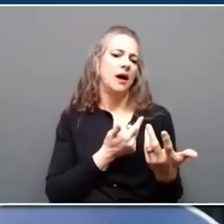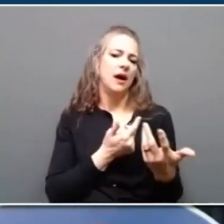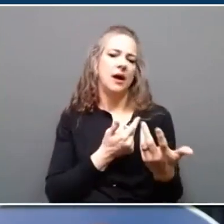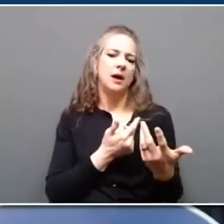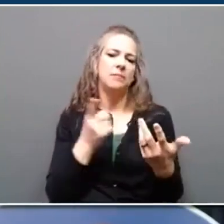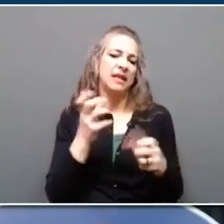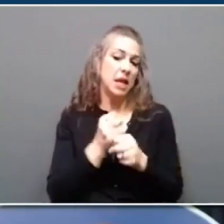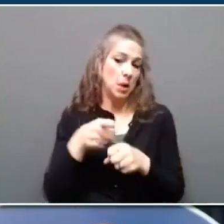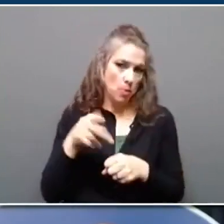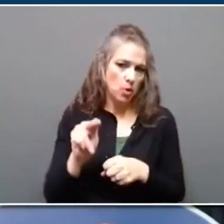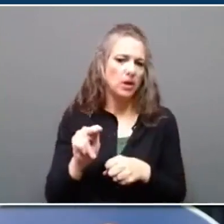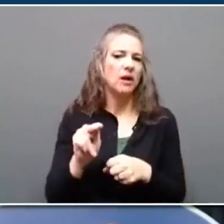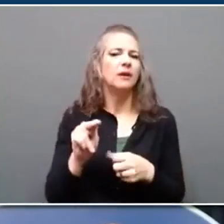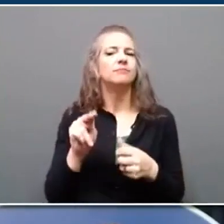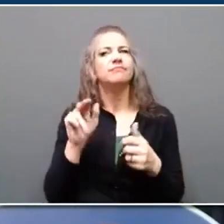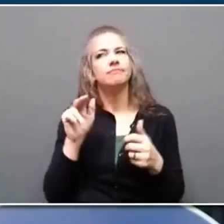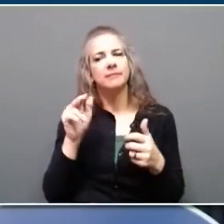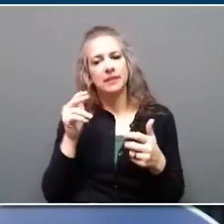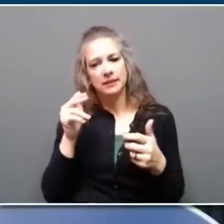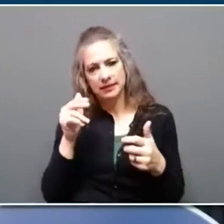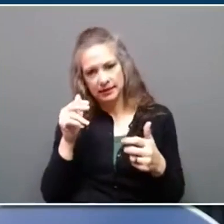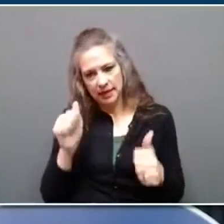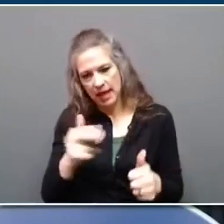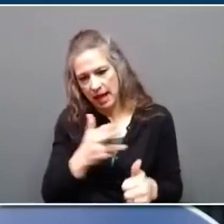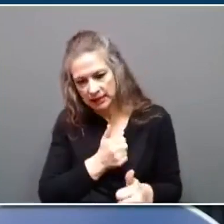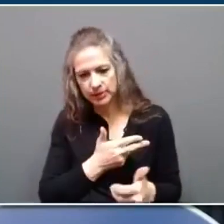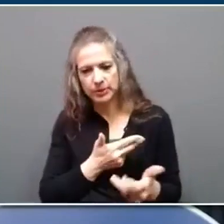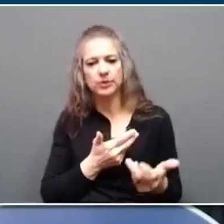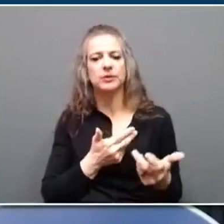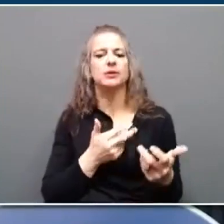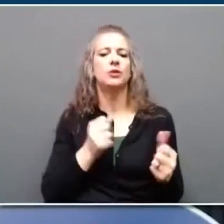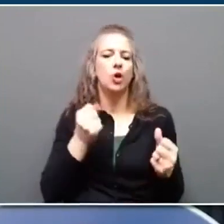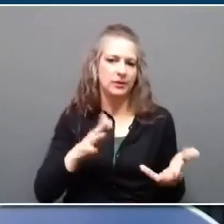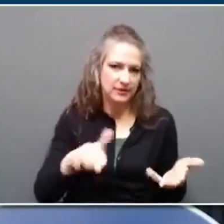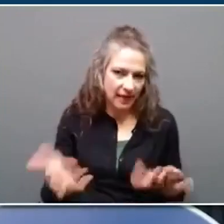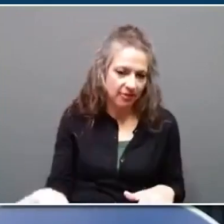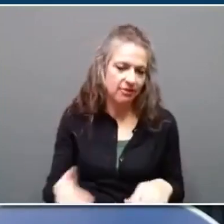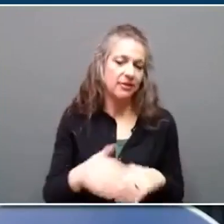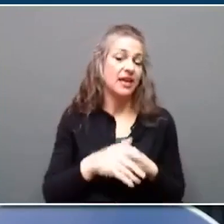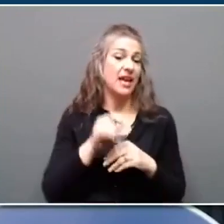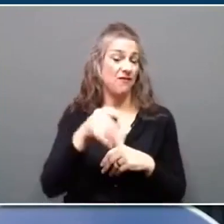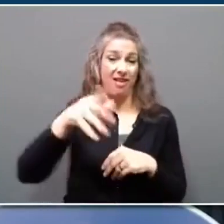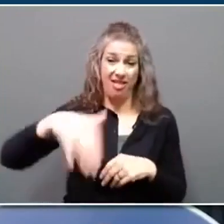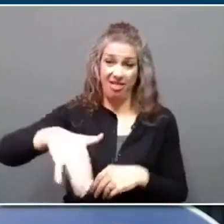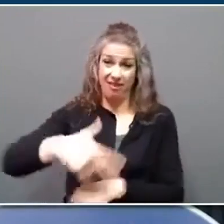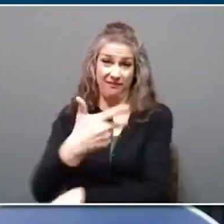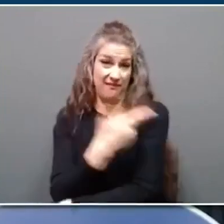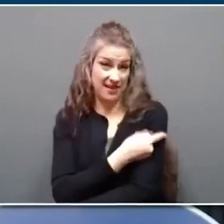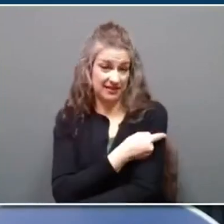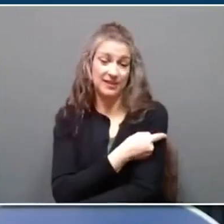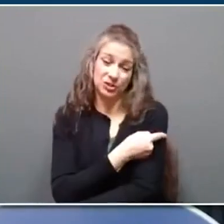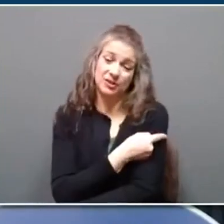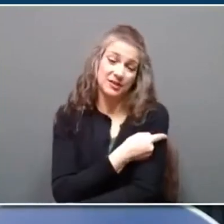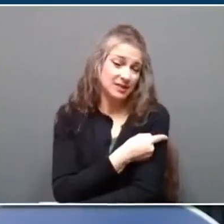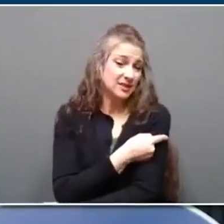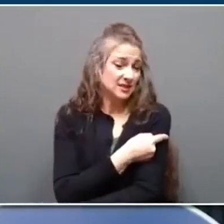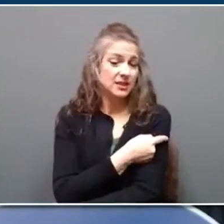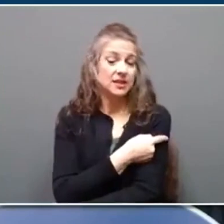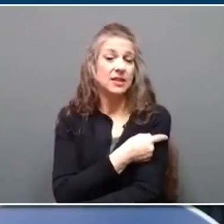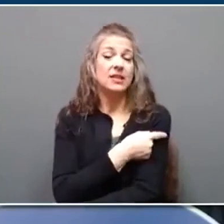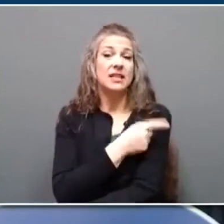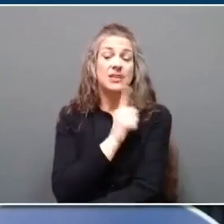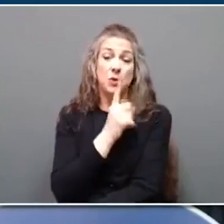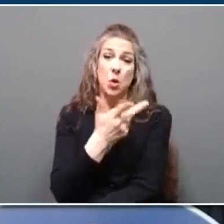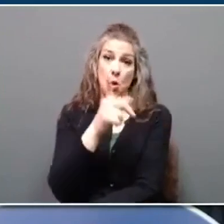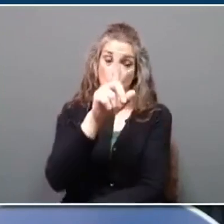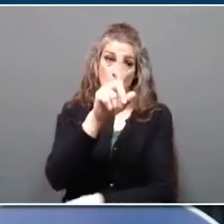death is under five. Those are the individuals hurt the most by this disease if you're unvaccinated. And for the really unlucky, one in 1,000 can get a